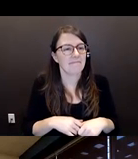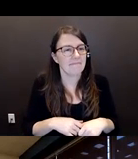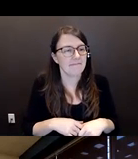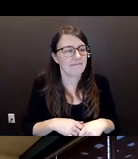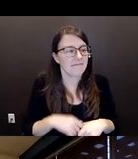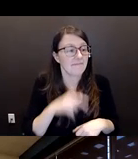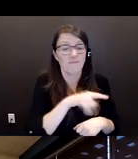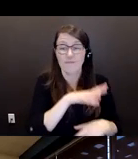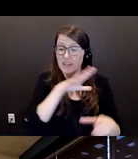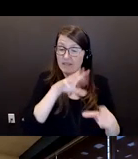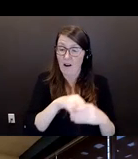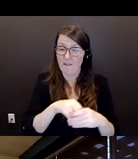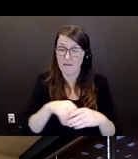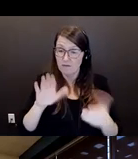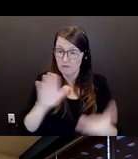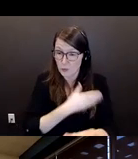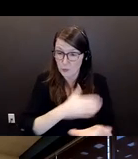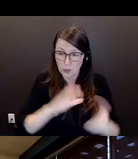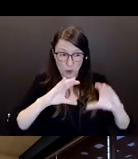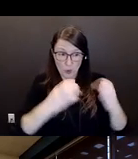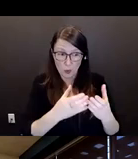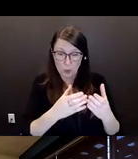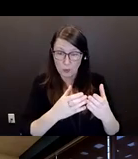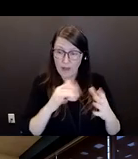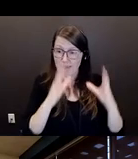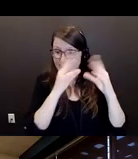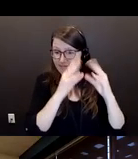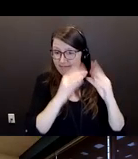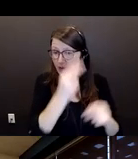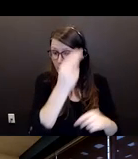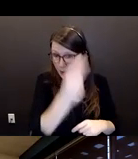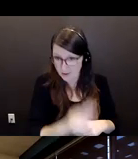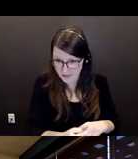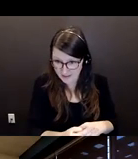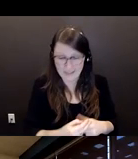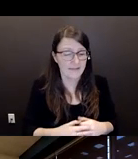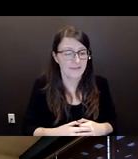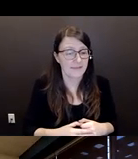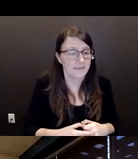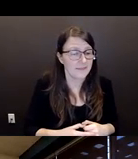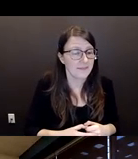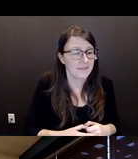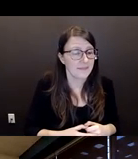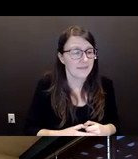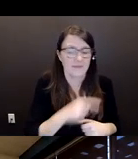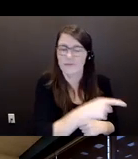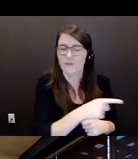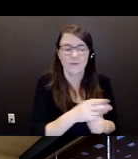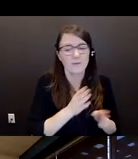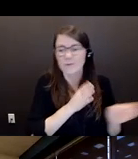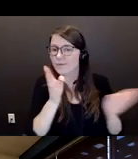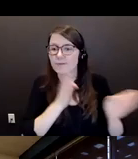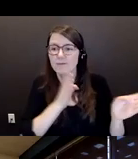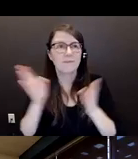songsters that met on Thursdays for years and years. And she was very busy. Come Sunday,